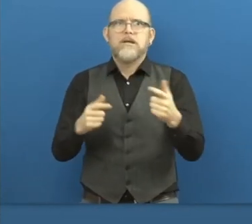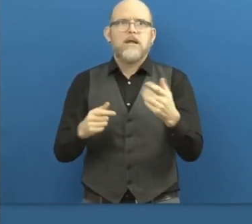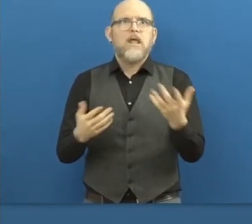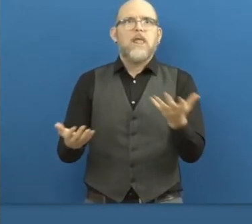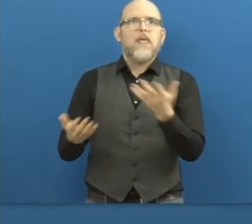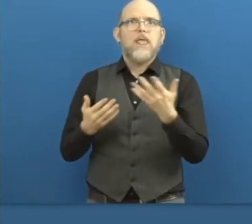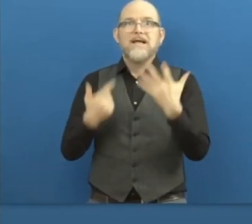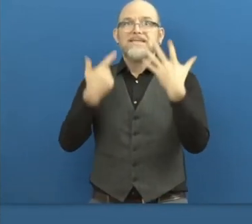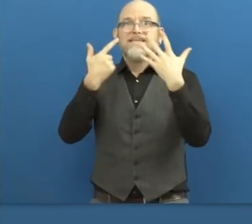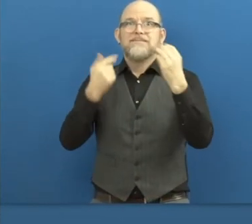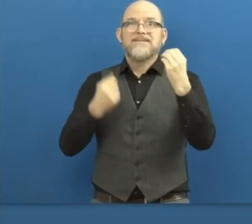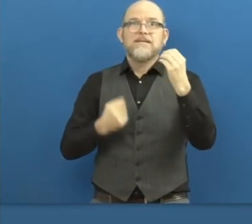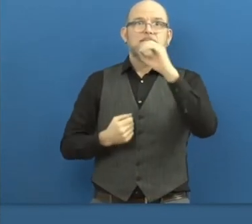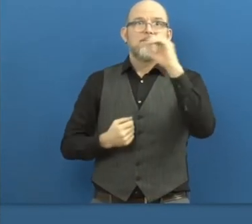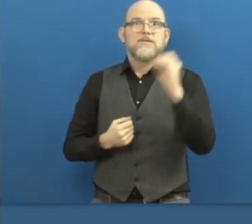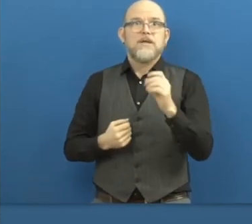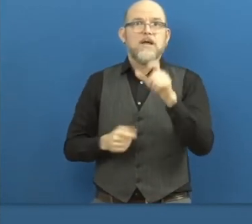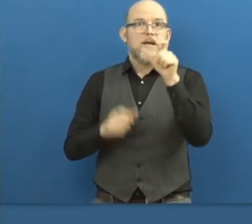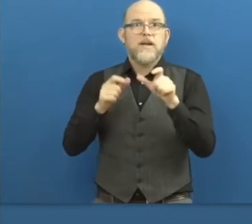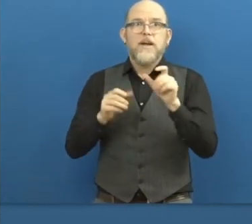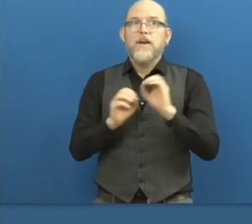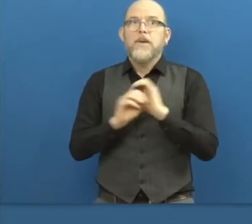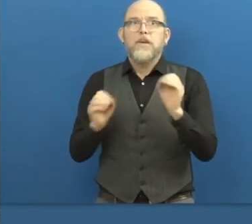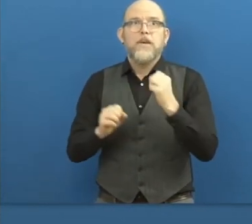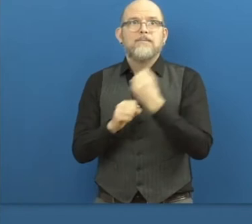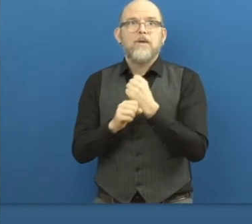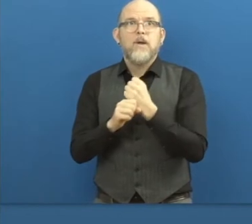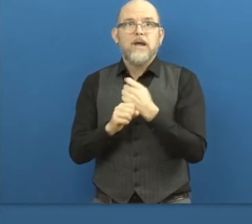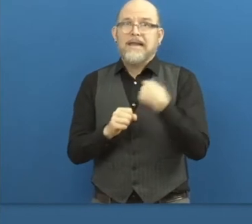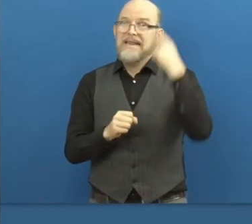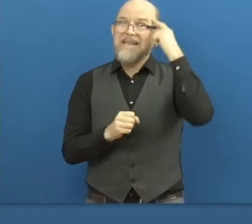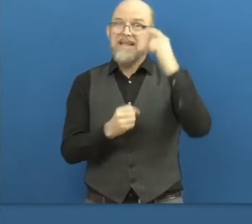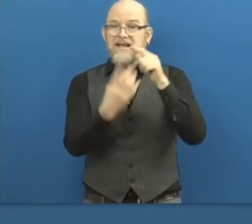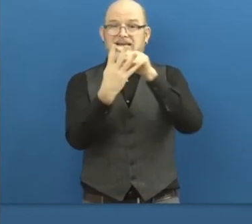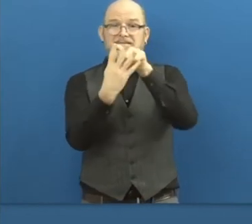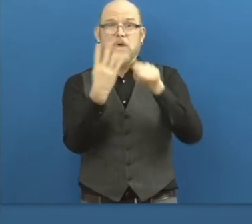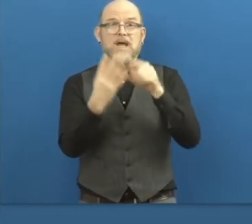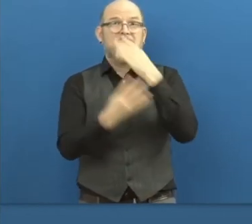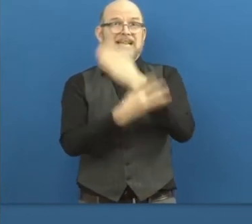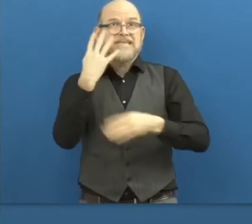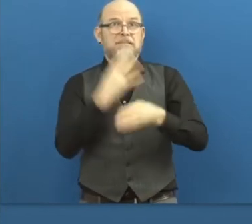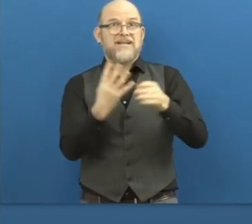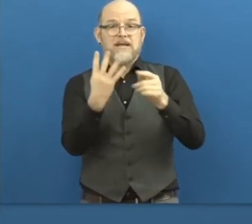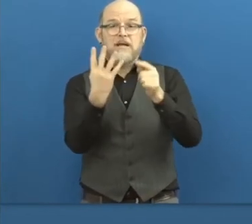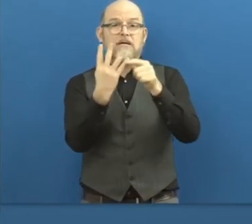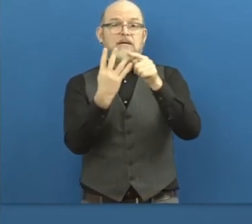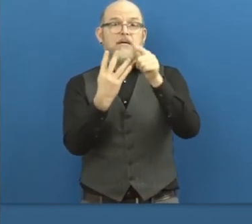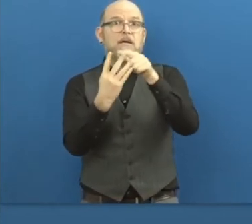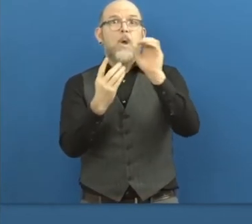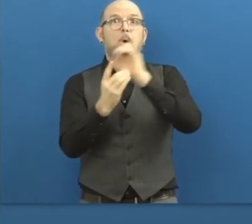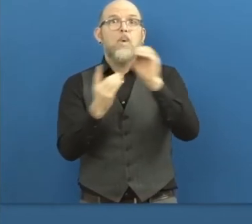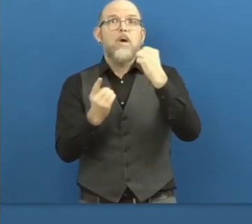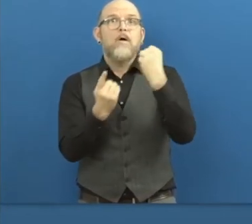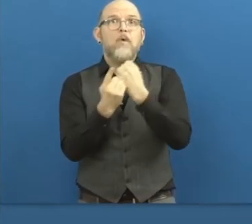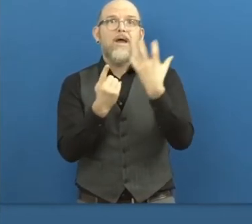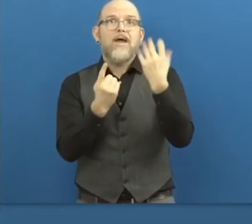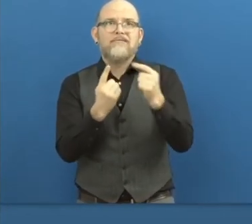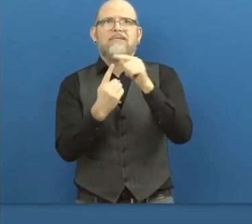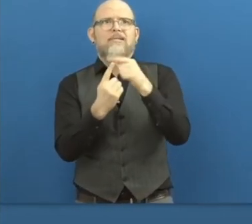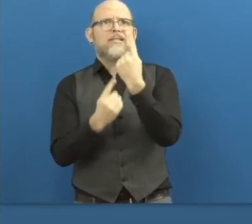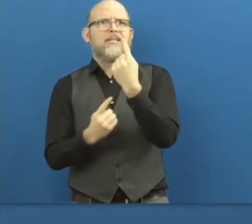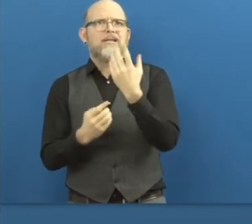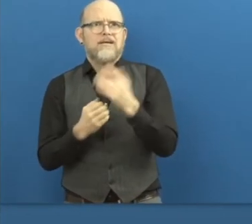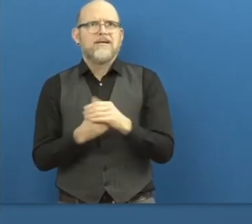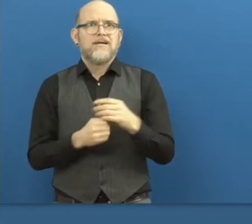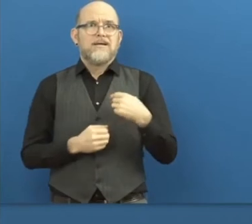70%. It means that three out of four people with disabilities are unemployed. And as Guy mentioned, this is a global